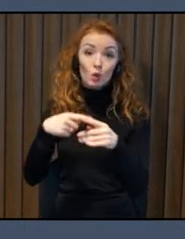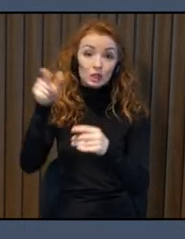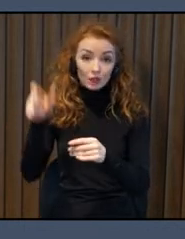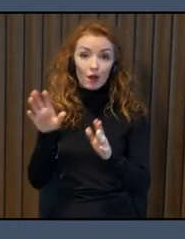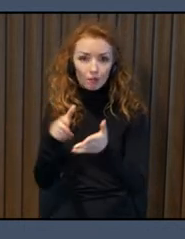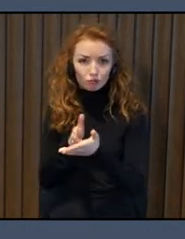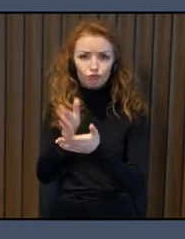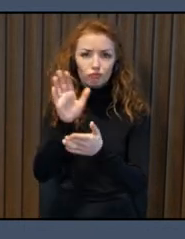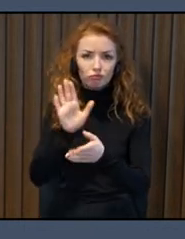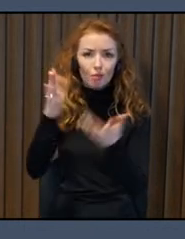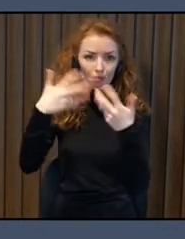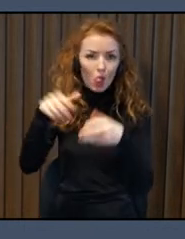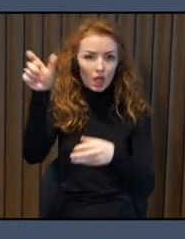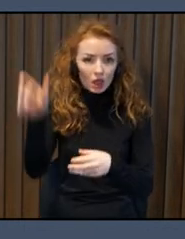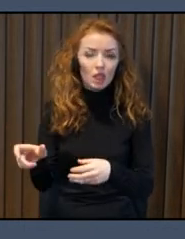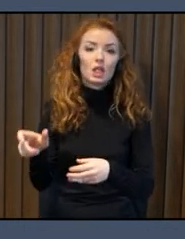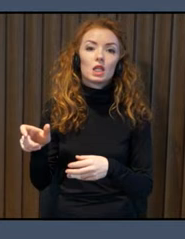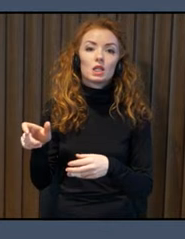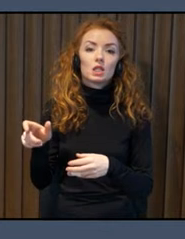politicians about disabilities.